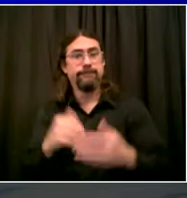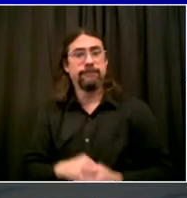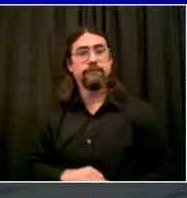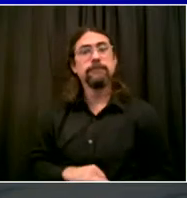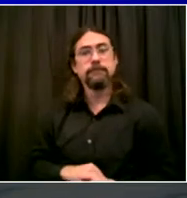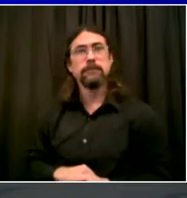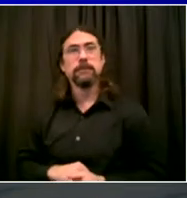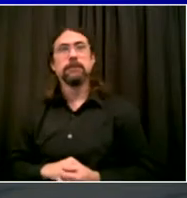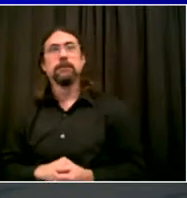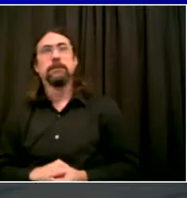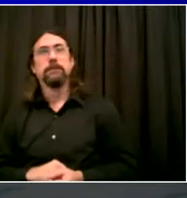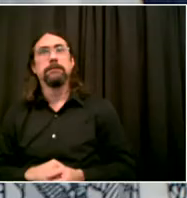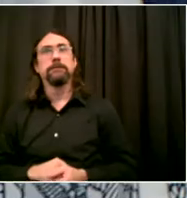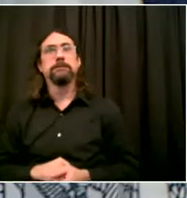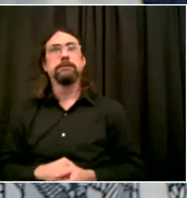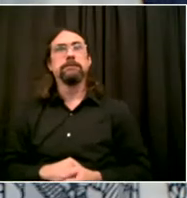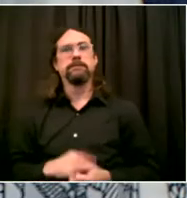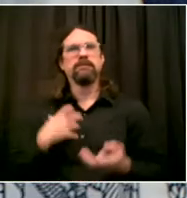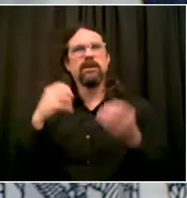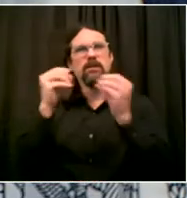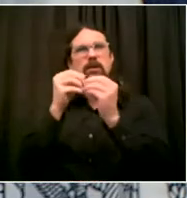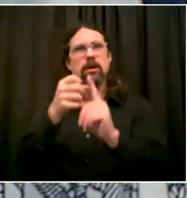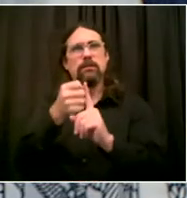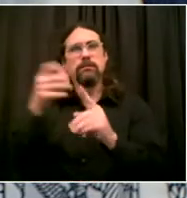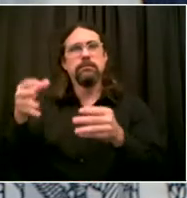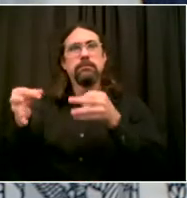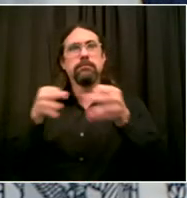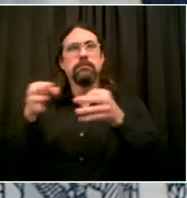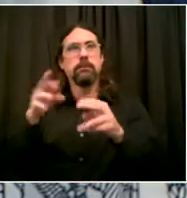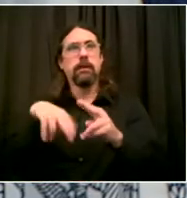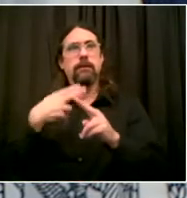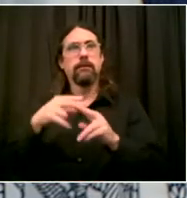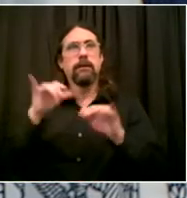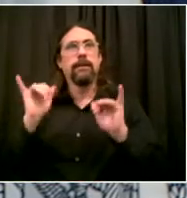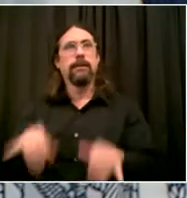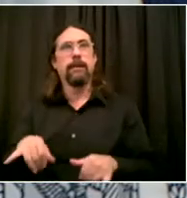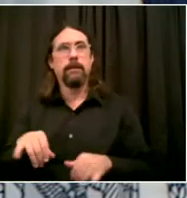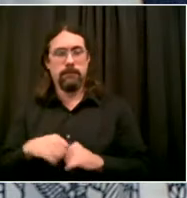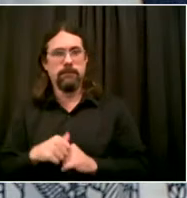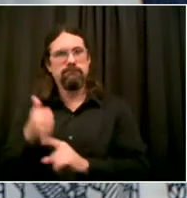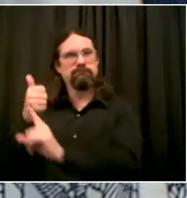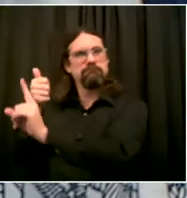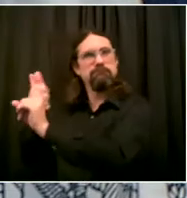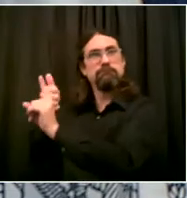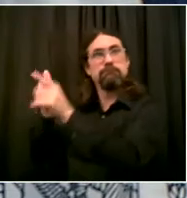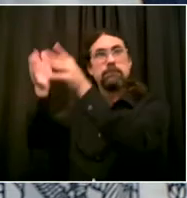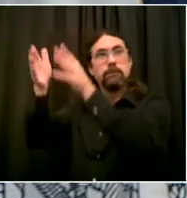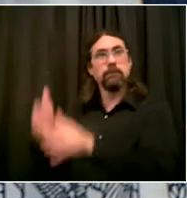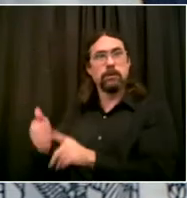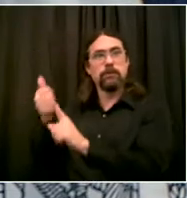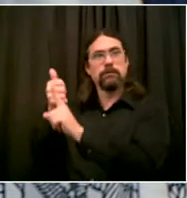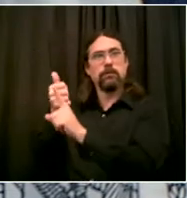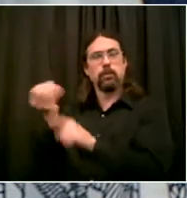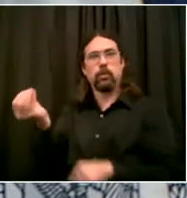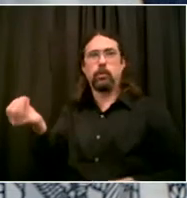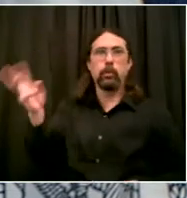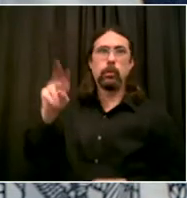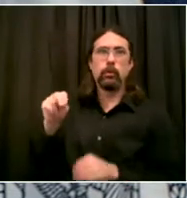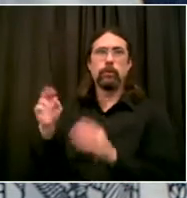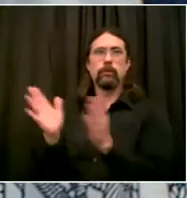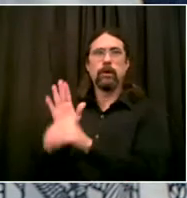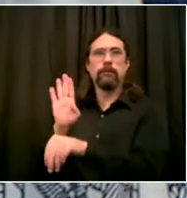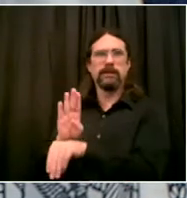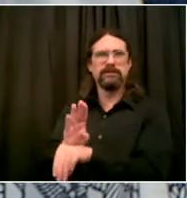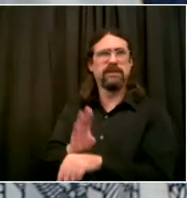is a small business owner. She has a great story of someone who built her business from scratch, who had a